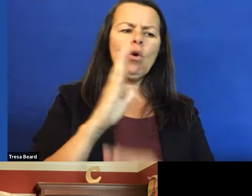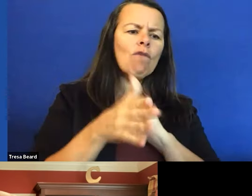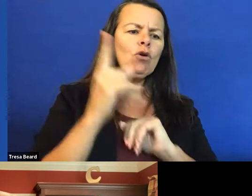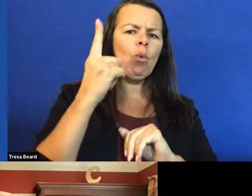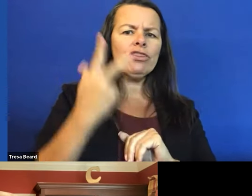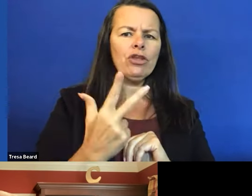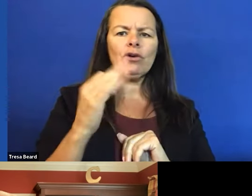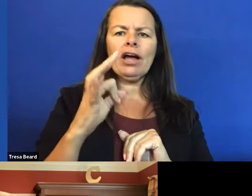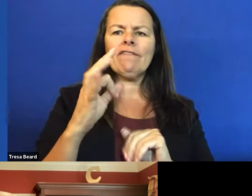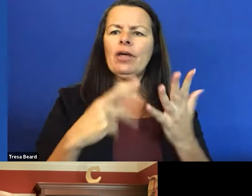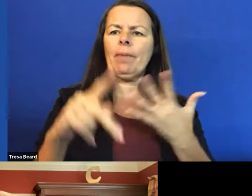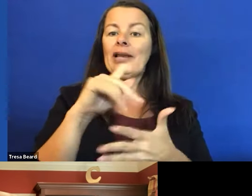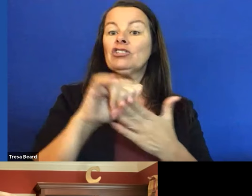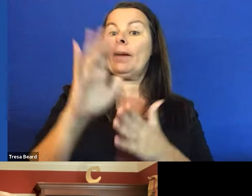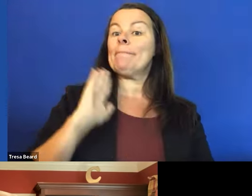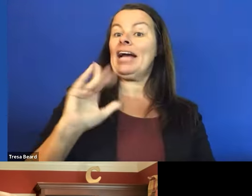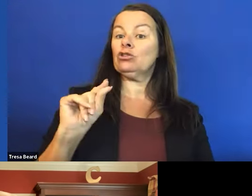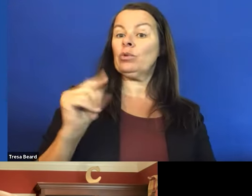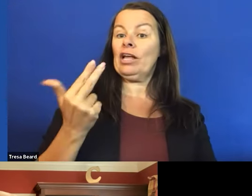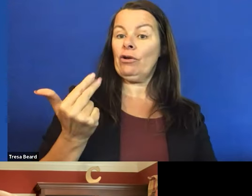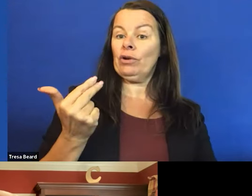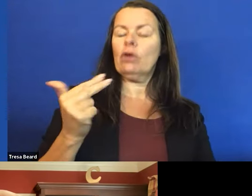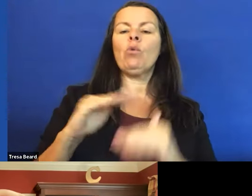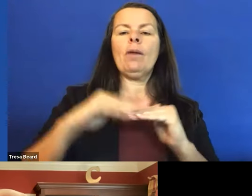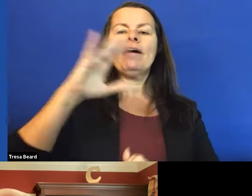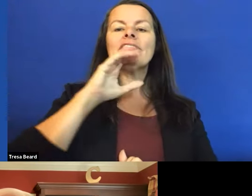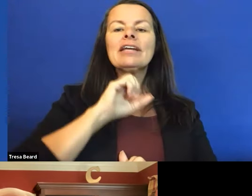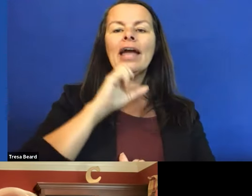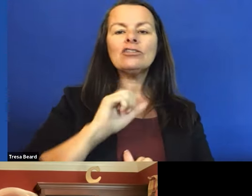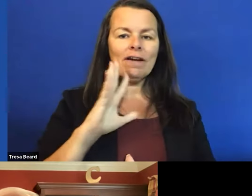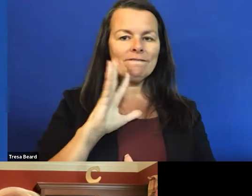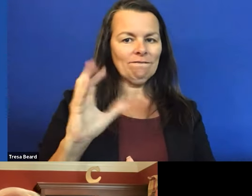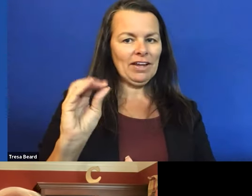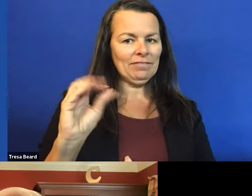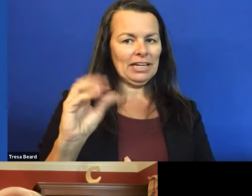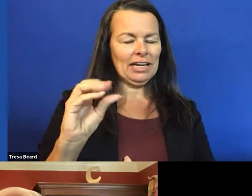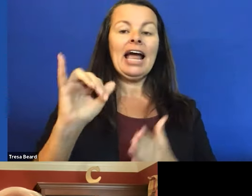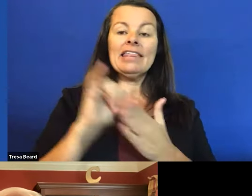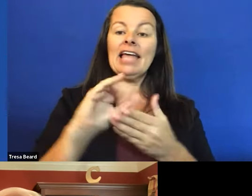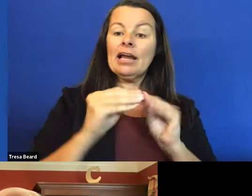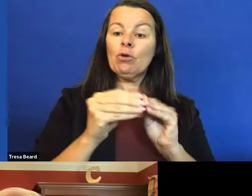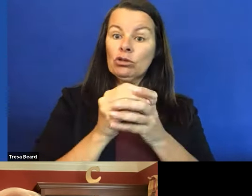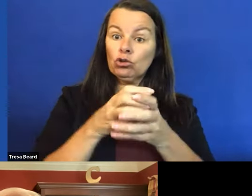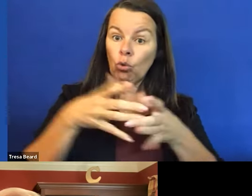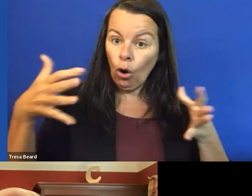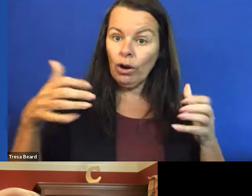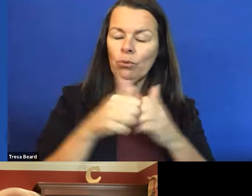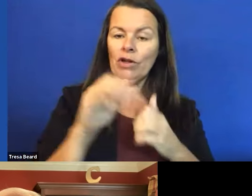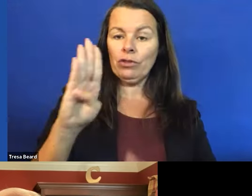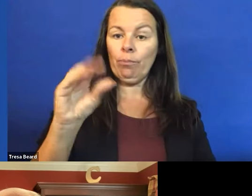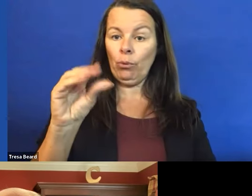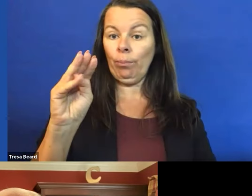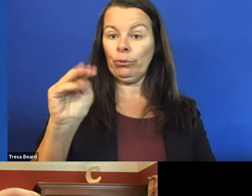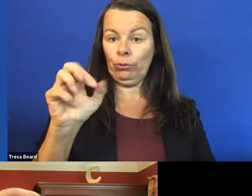back in 2014, were above the age of 50. And that number was growing with the boomers, right. So when